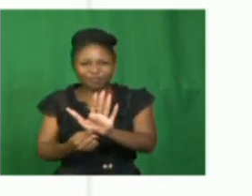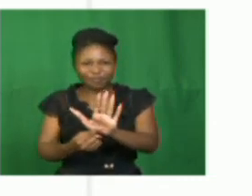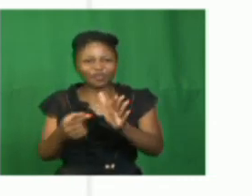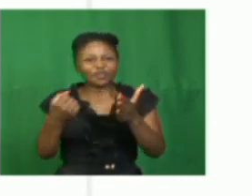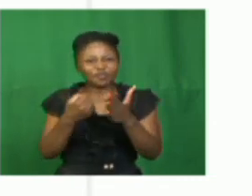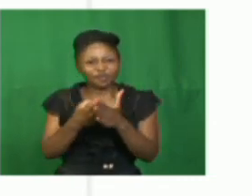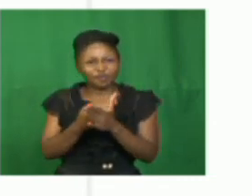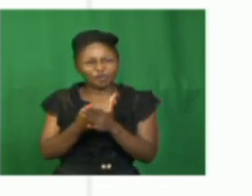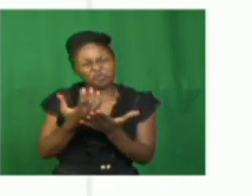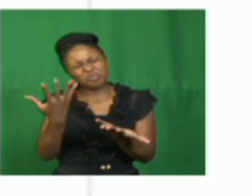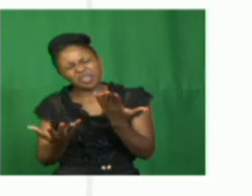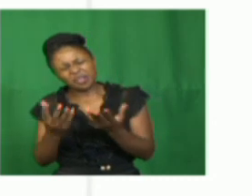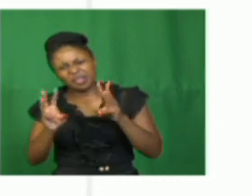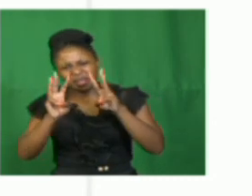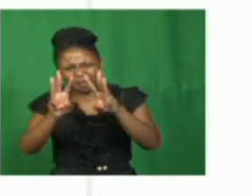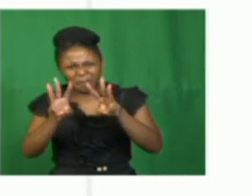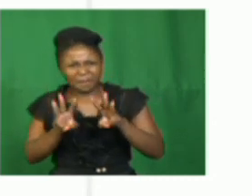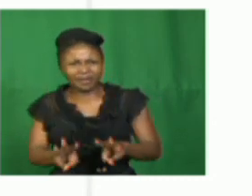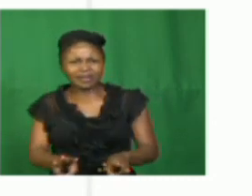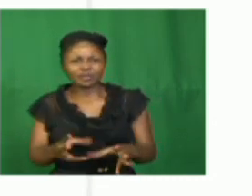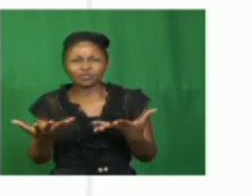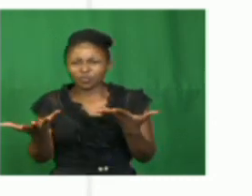a setting of a story.